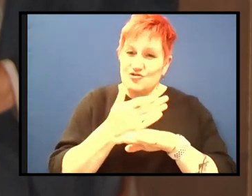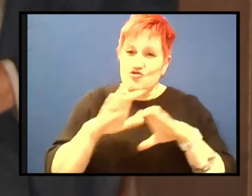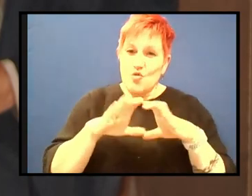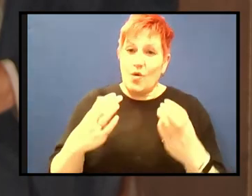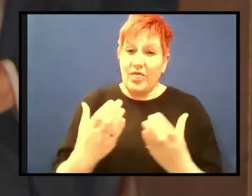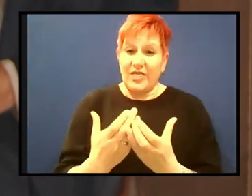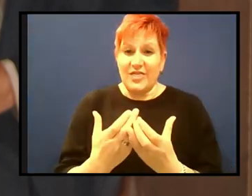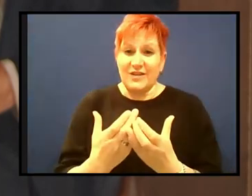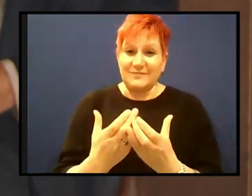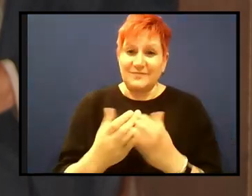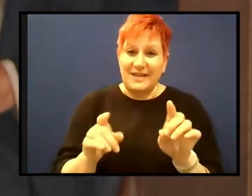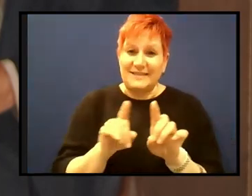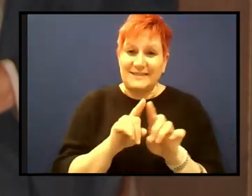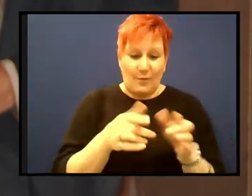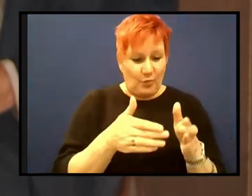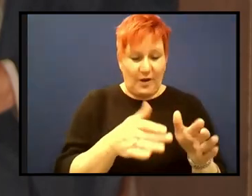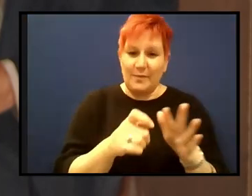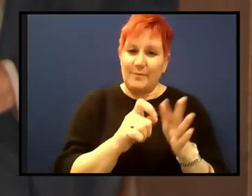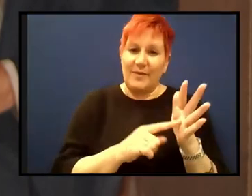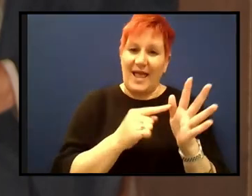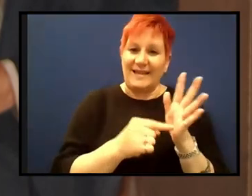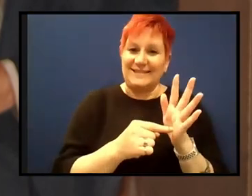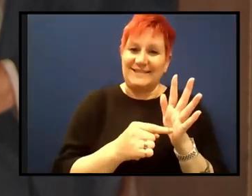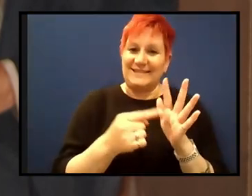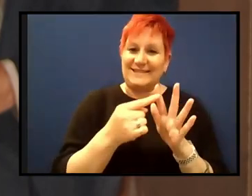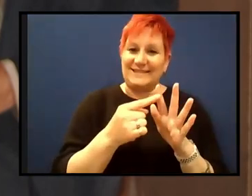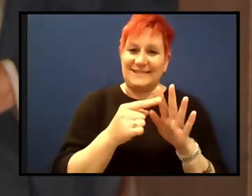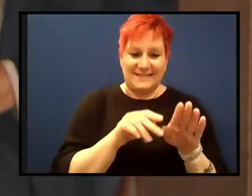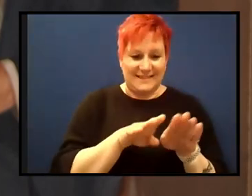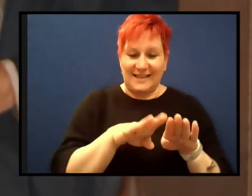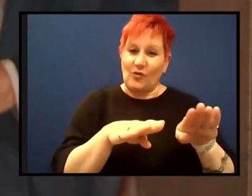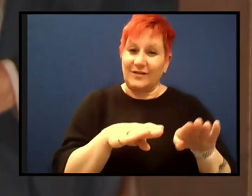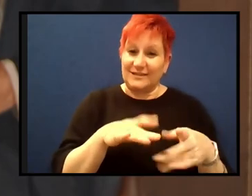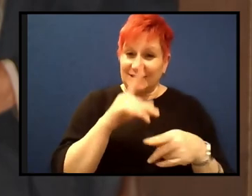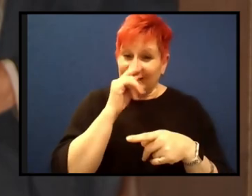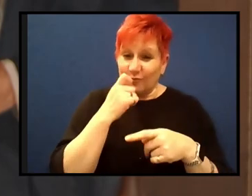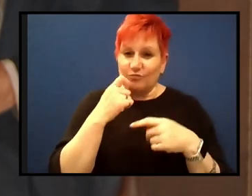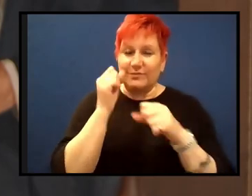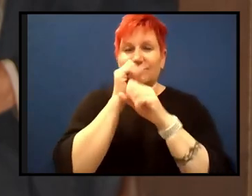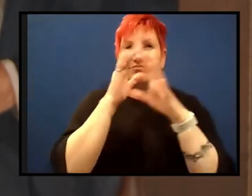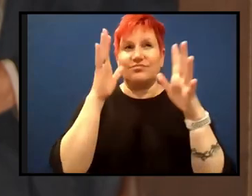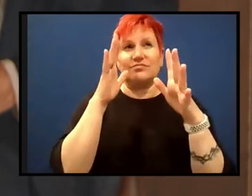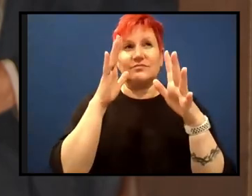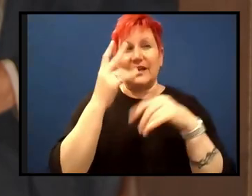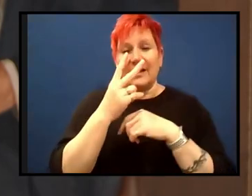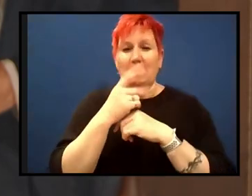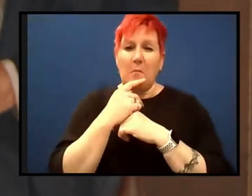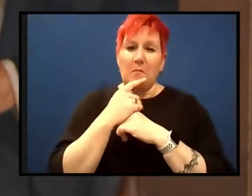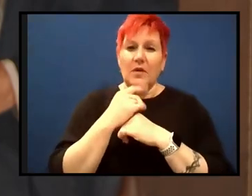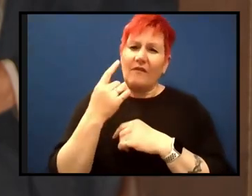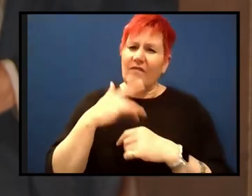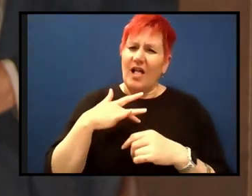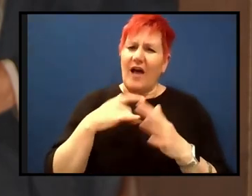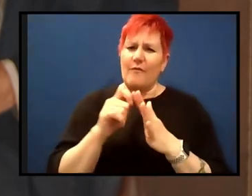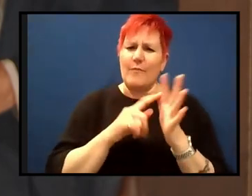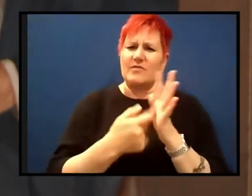that plate tectonics has is, is, is, hard to see in my mind, right? So, but that doesn't mean there's not paradigm shifts in major challenges in,